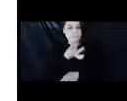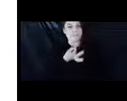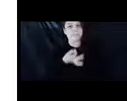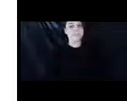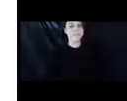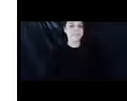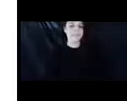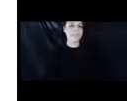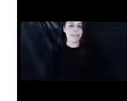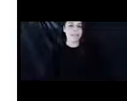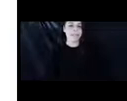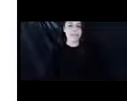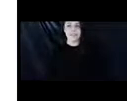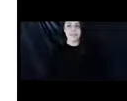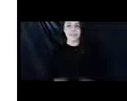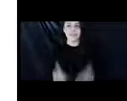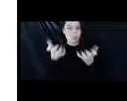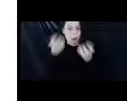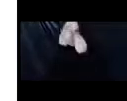So just everybody aware.